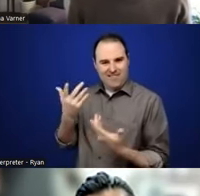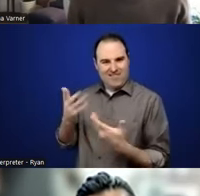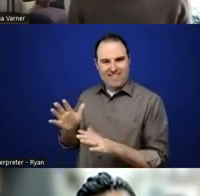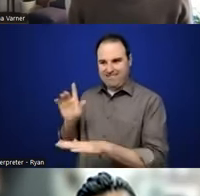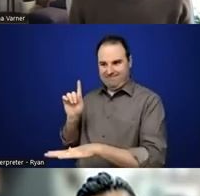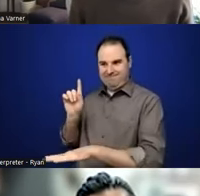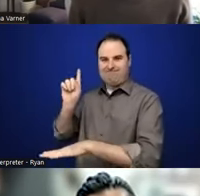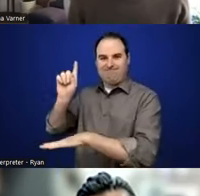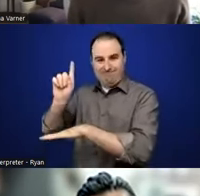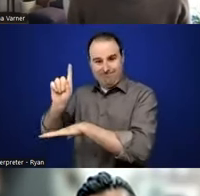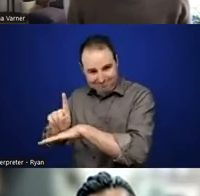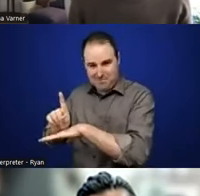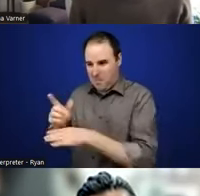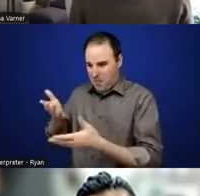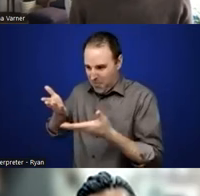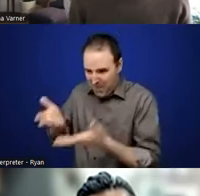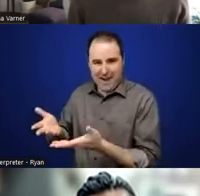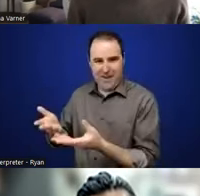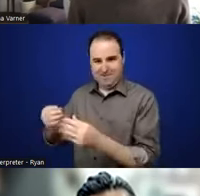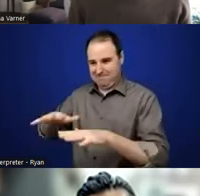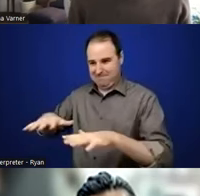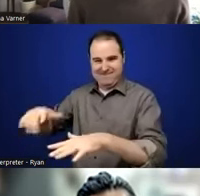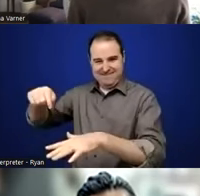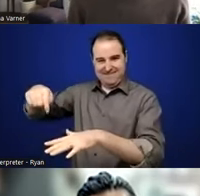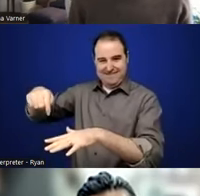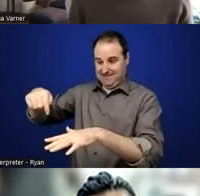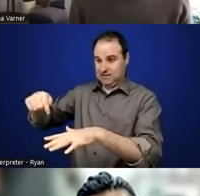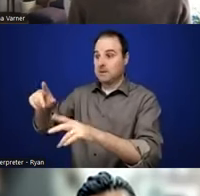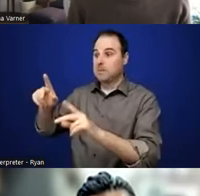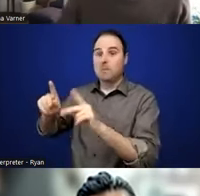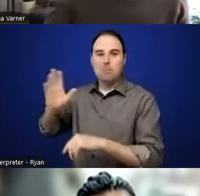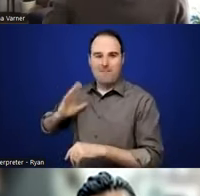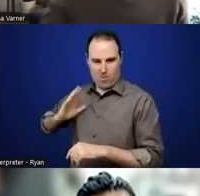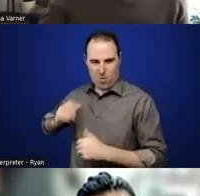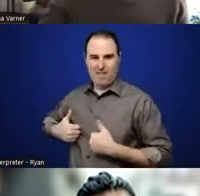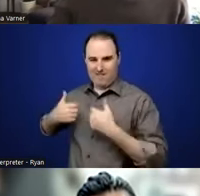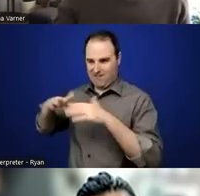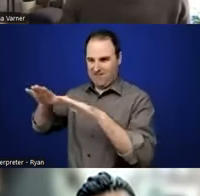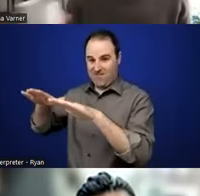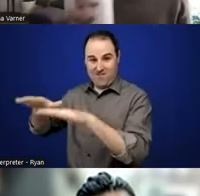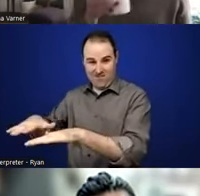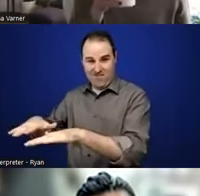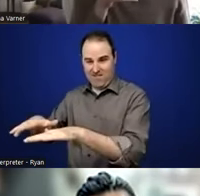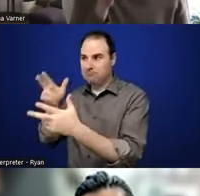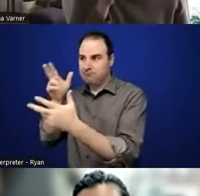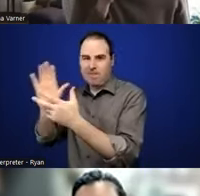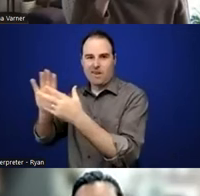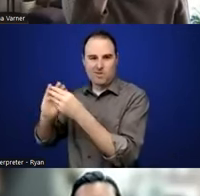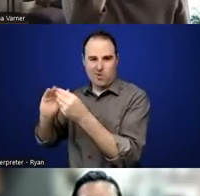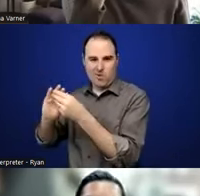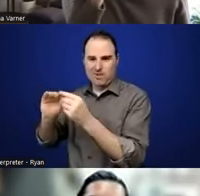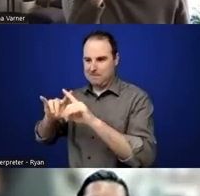stories of people who had encountered those spaces at another time. And then Valandra mentioned that